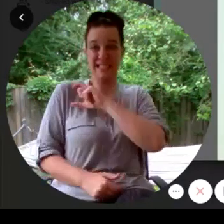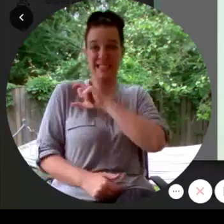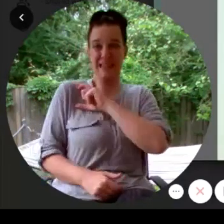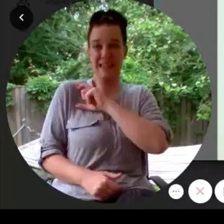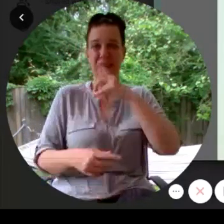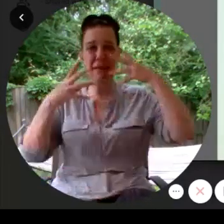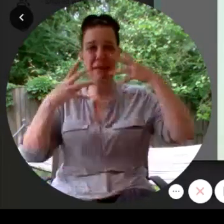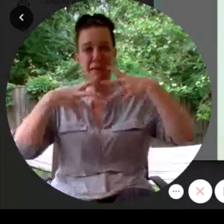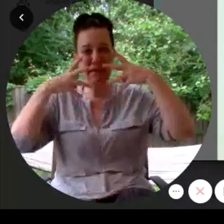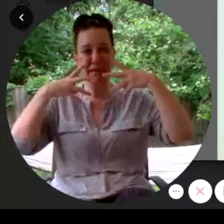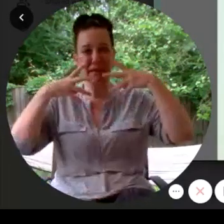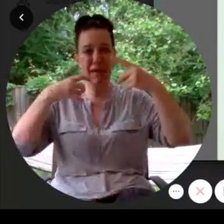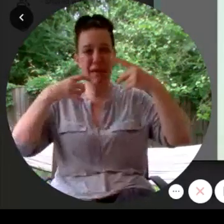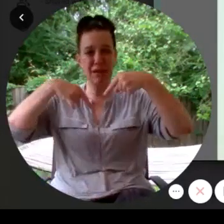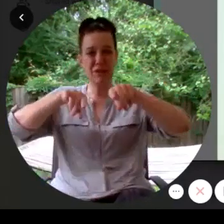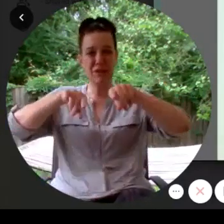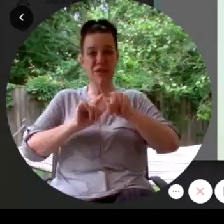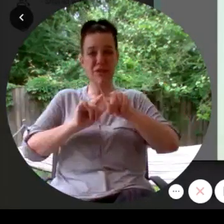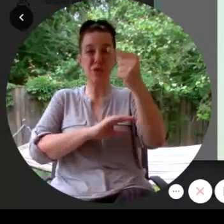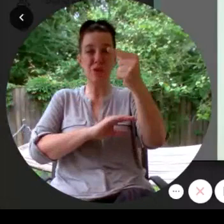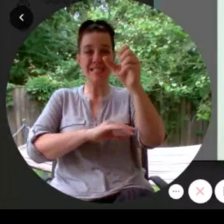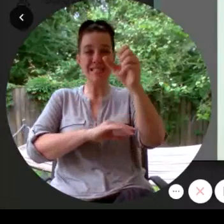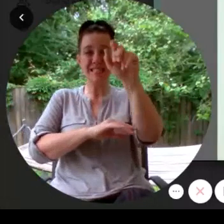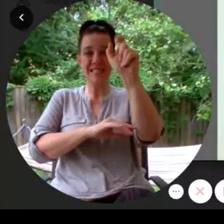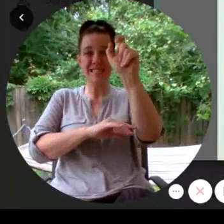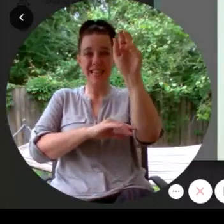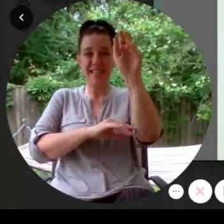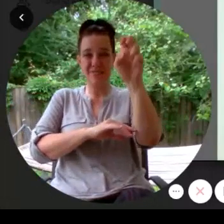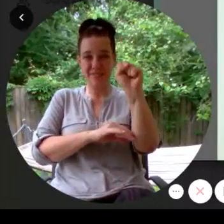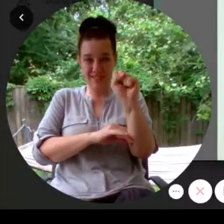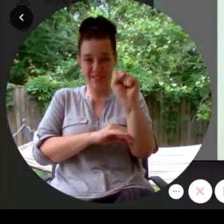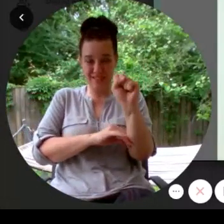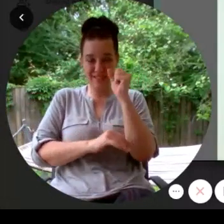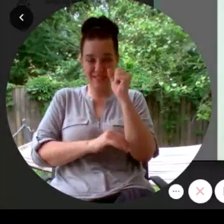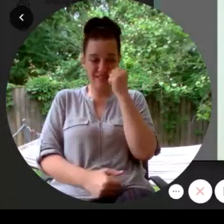during green green sleeves